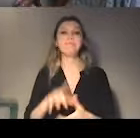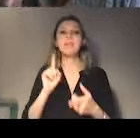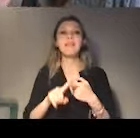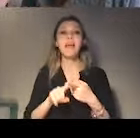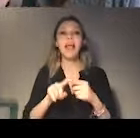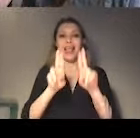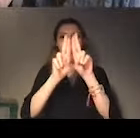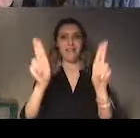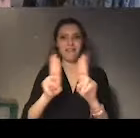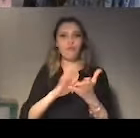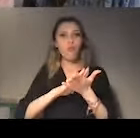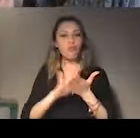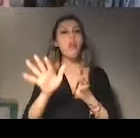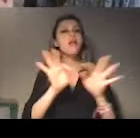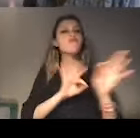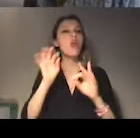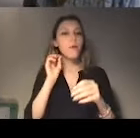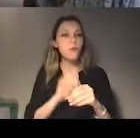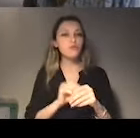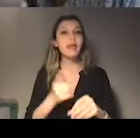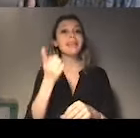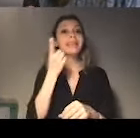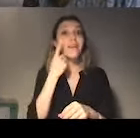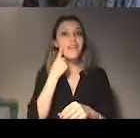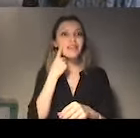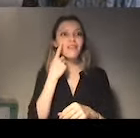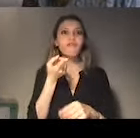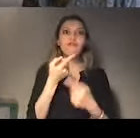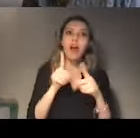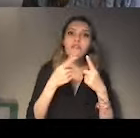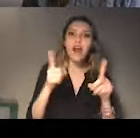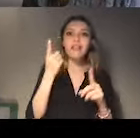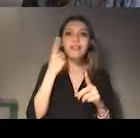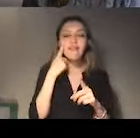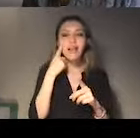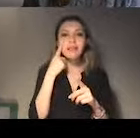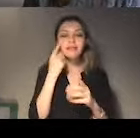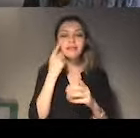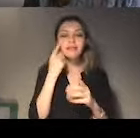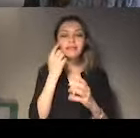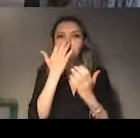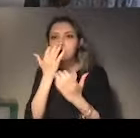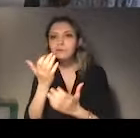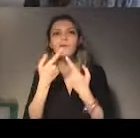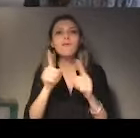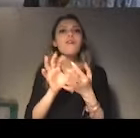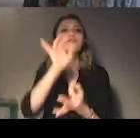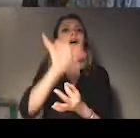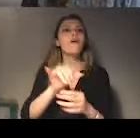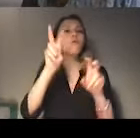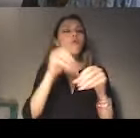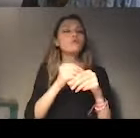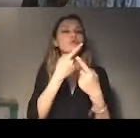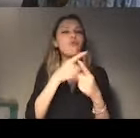many different human rights topics. This is because the universal periodic review source